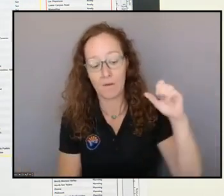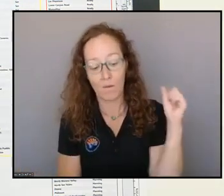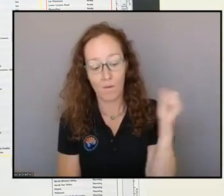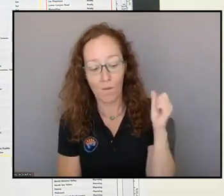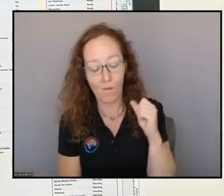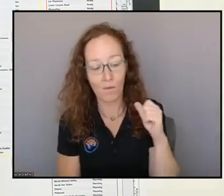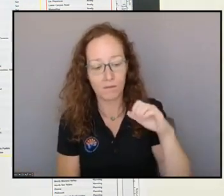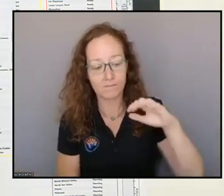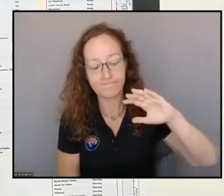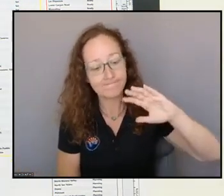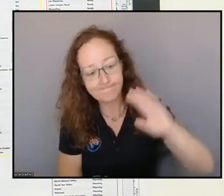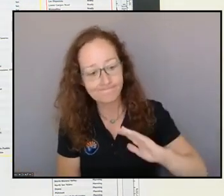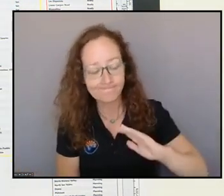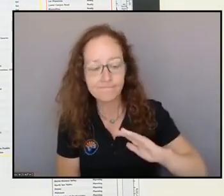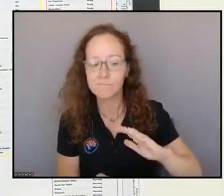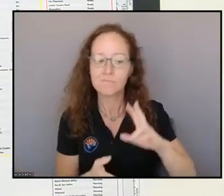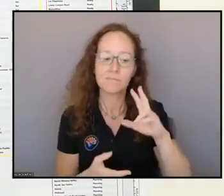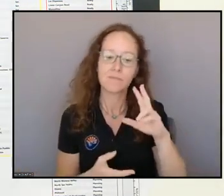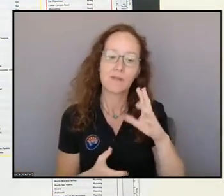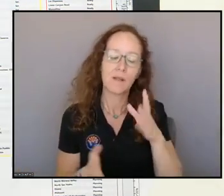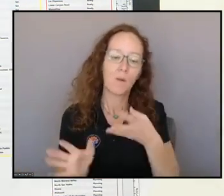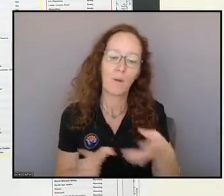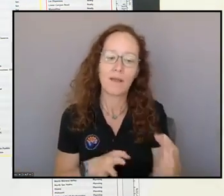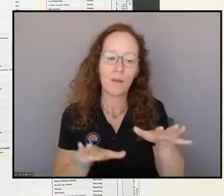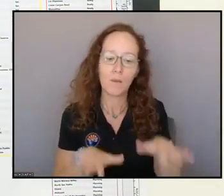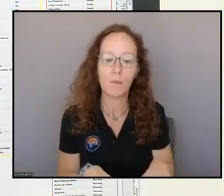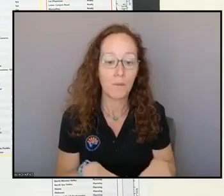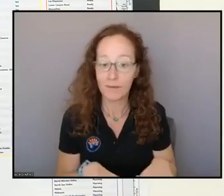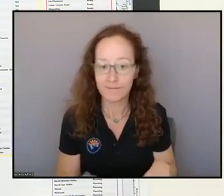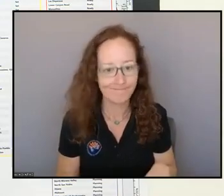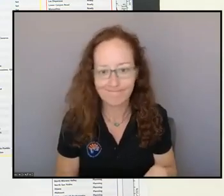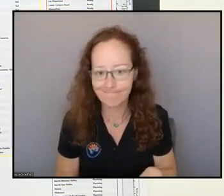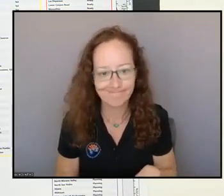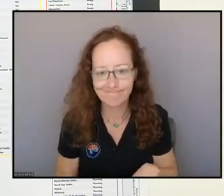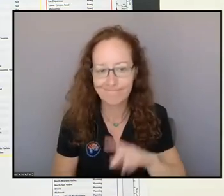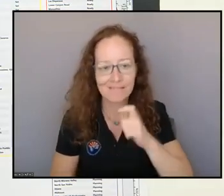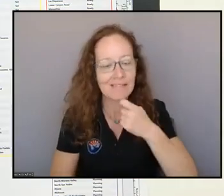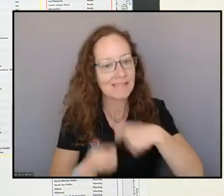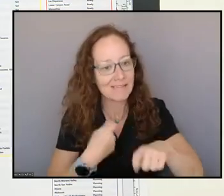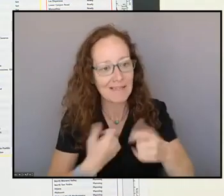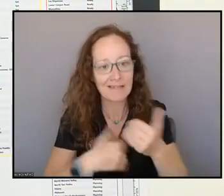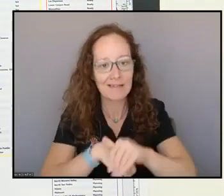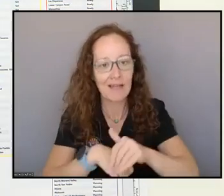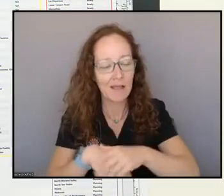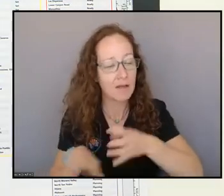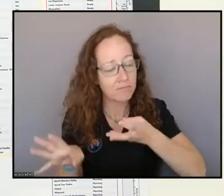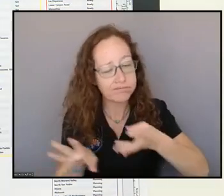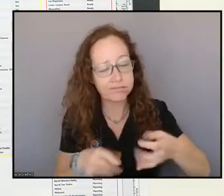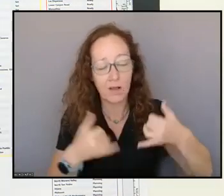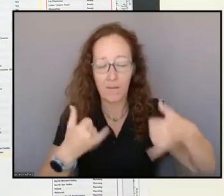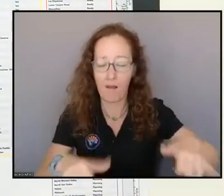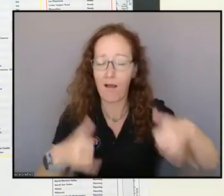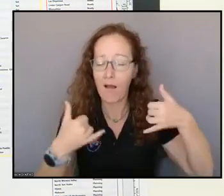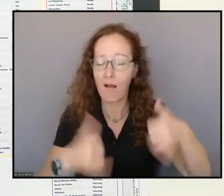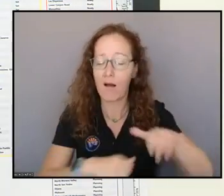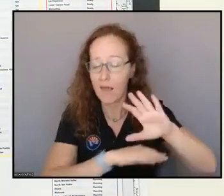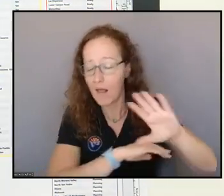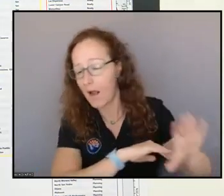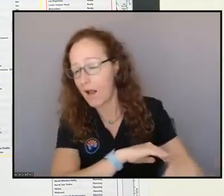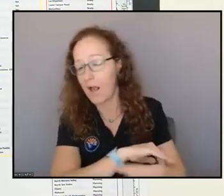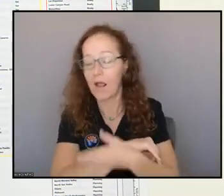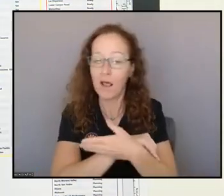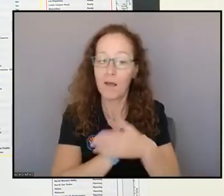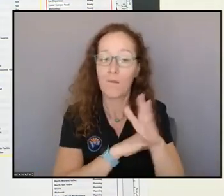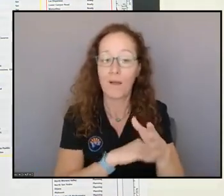party for a lot of the night tonight, and we'll see good breezy to locally windy conditions persist as we get